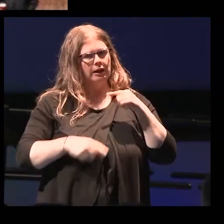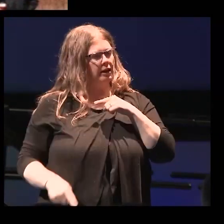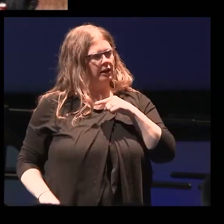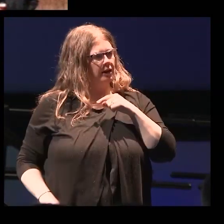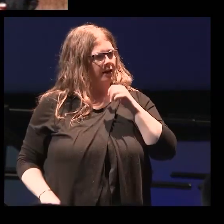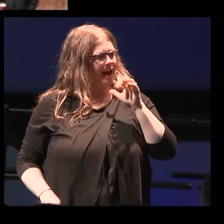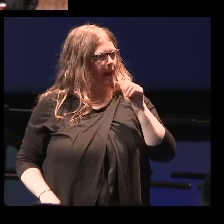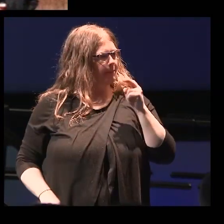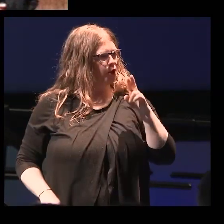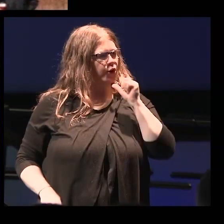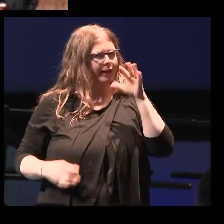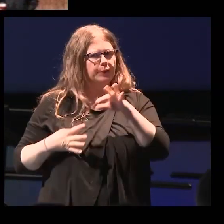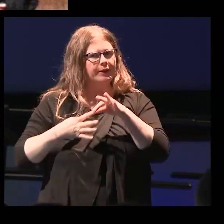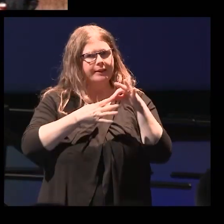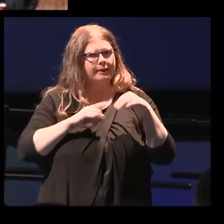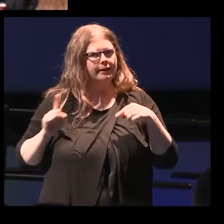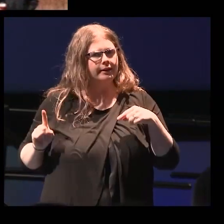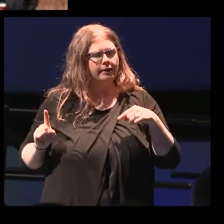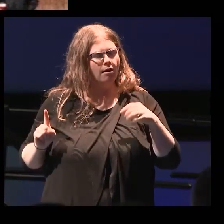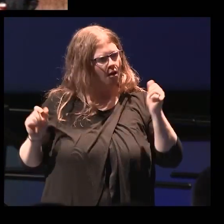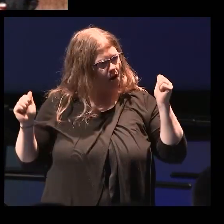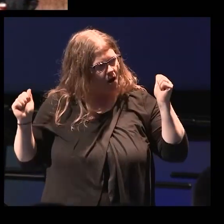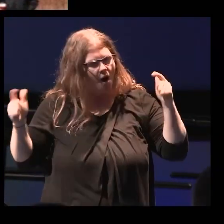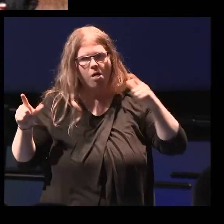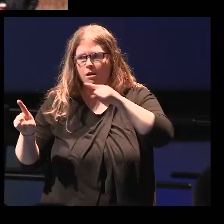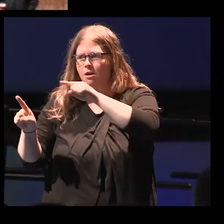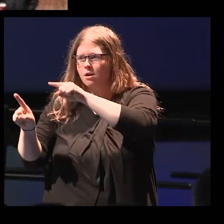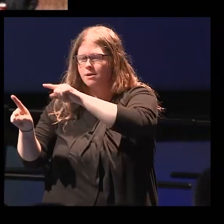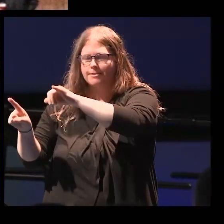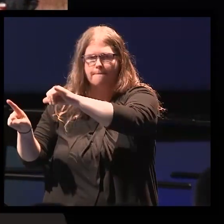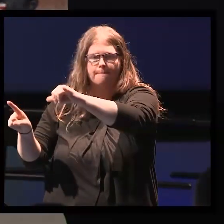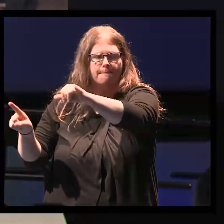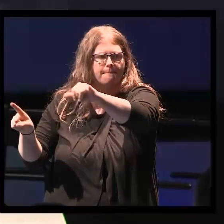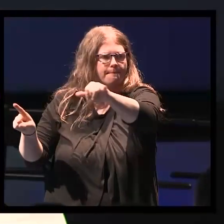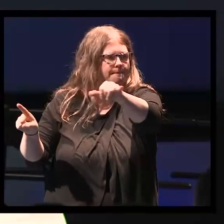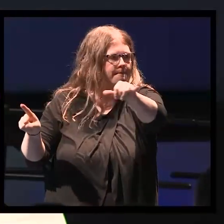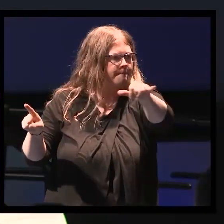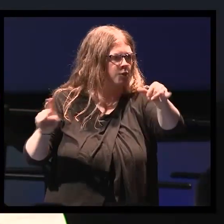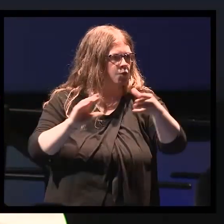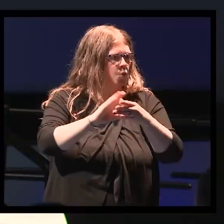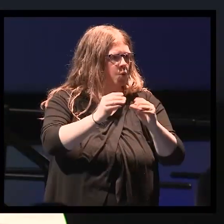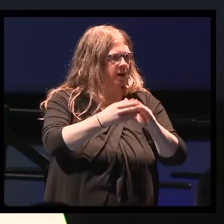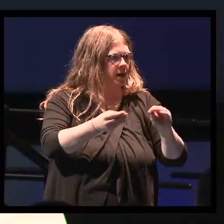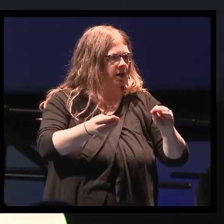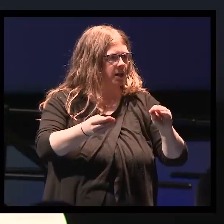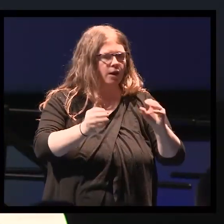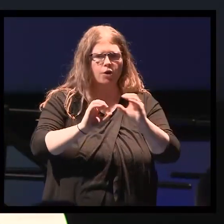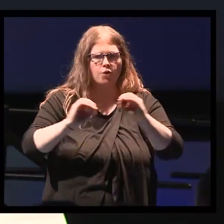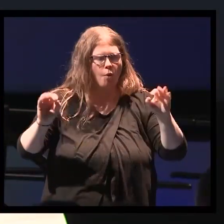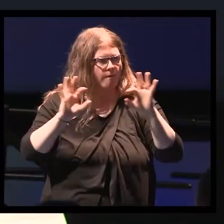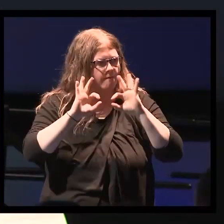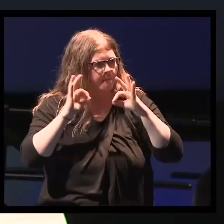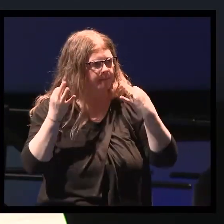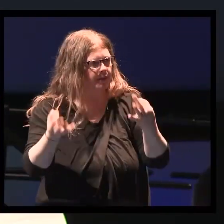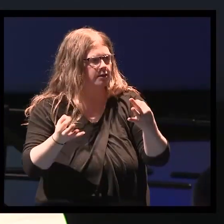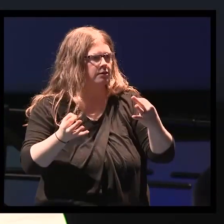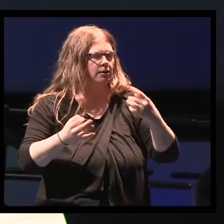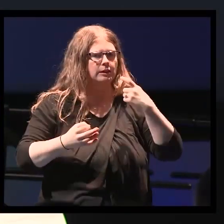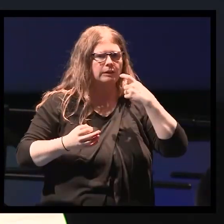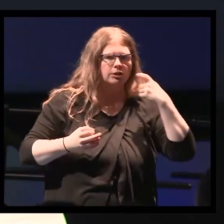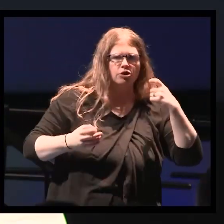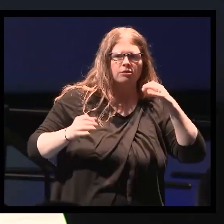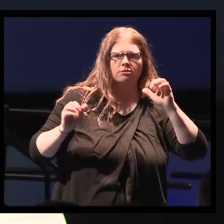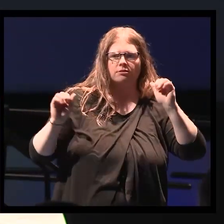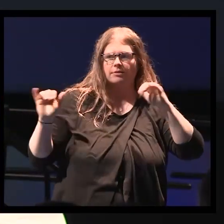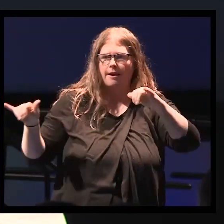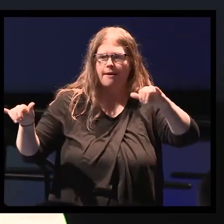and that virtually everybody in that program came from a similar background. I had done some research before I headed up north the